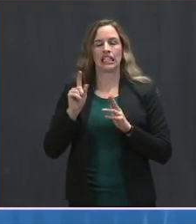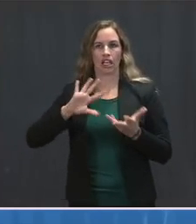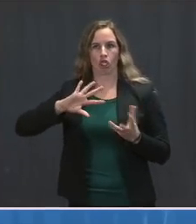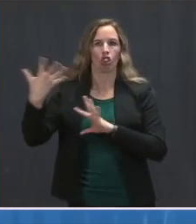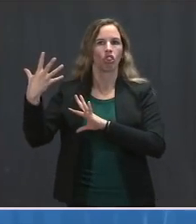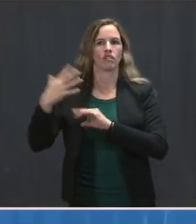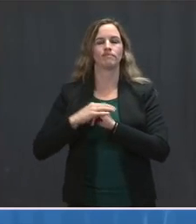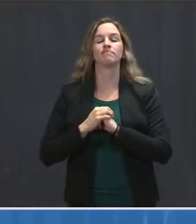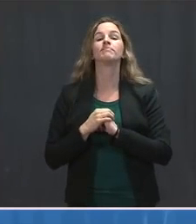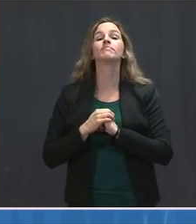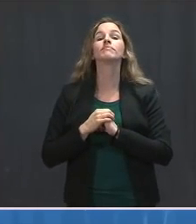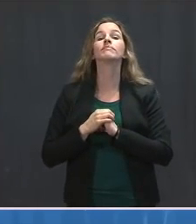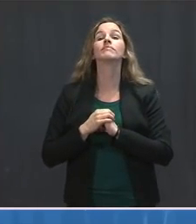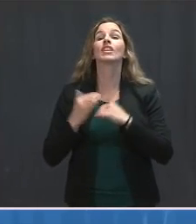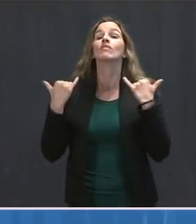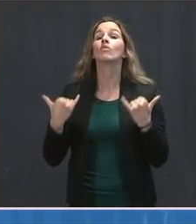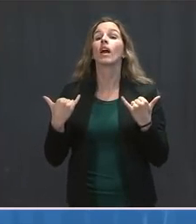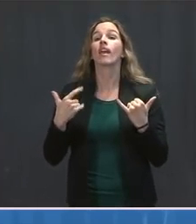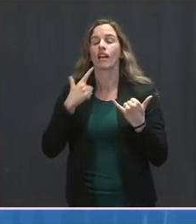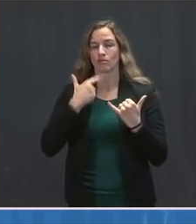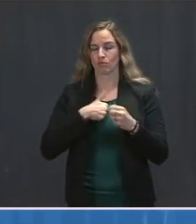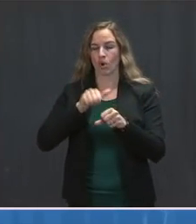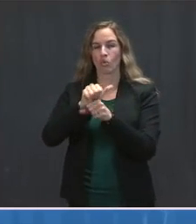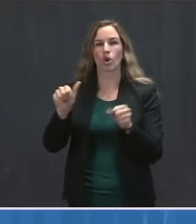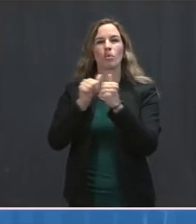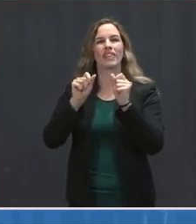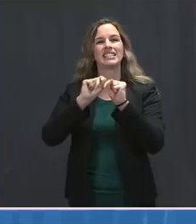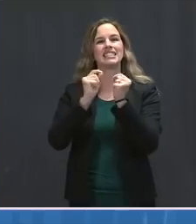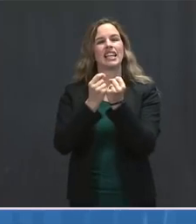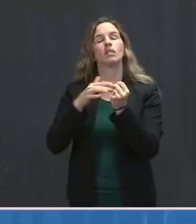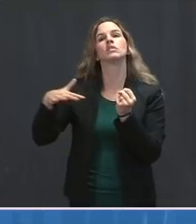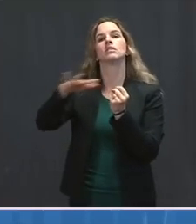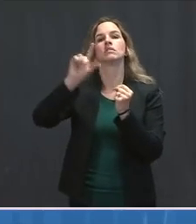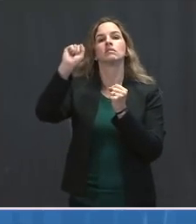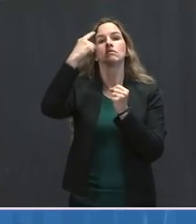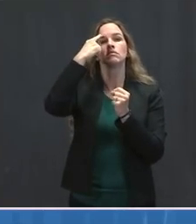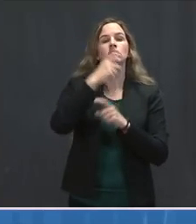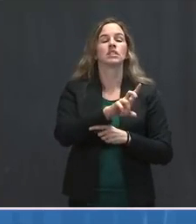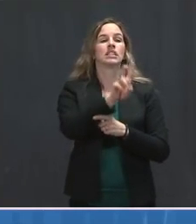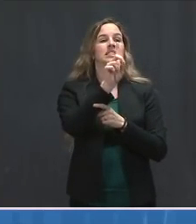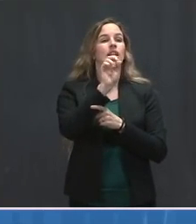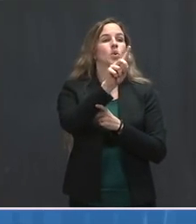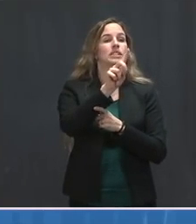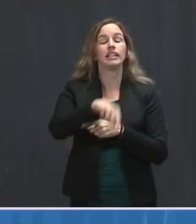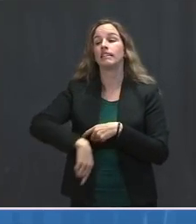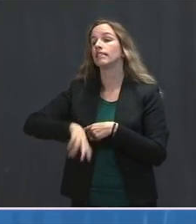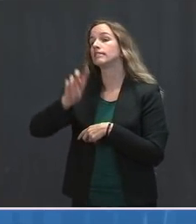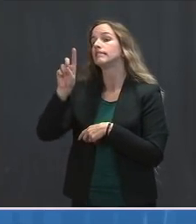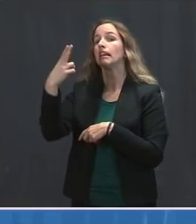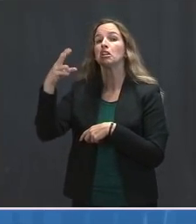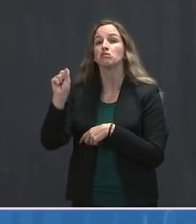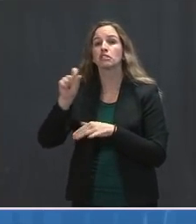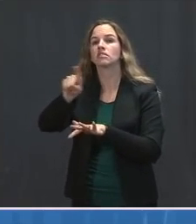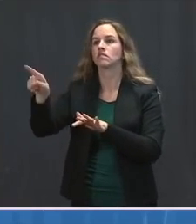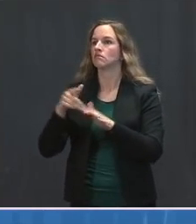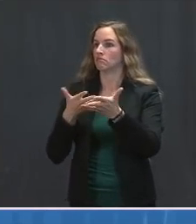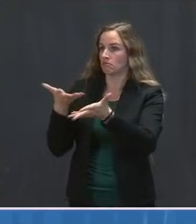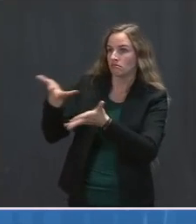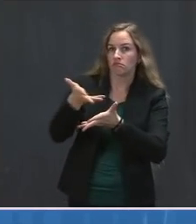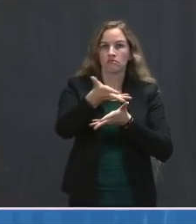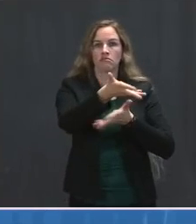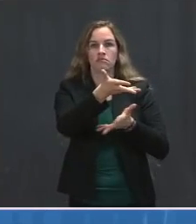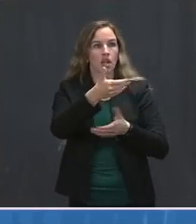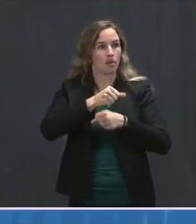now, I work with teams across the government, from the Department of Defense to the Department of Health and Human Services, to ensure our country has the supplies we need,